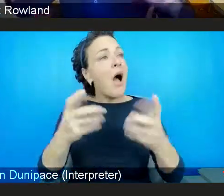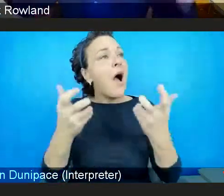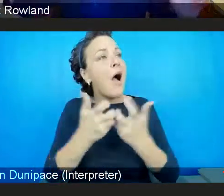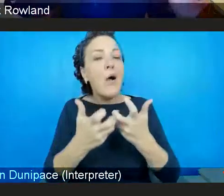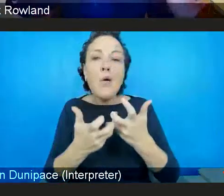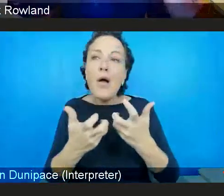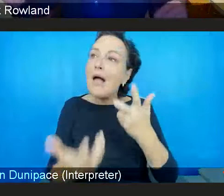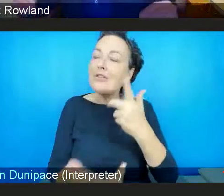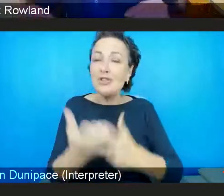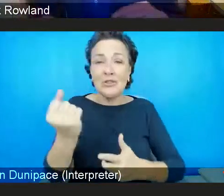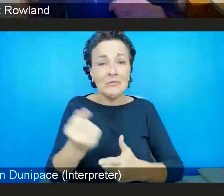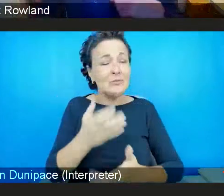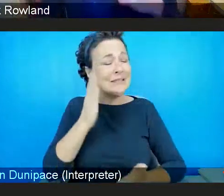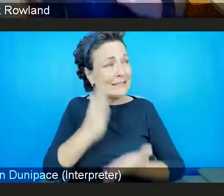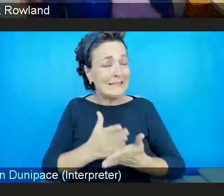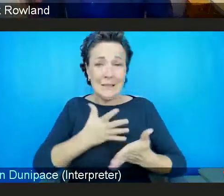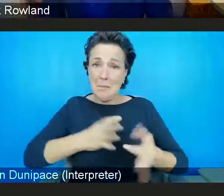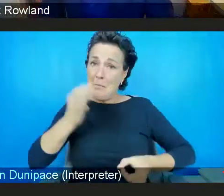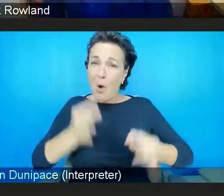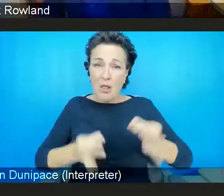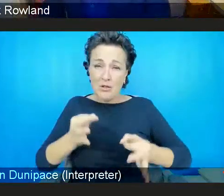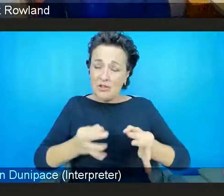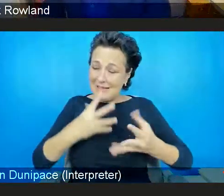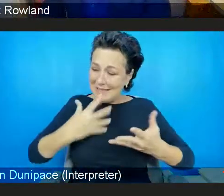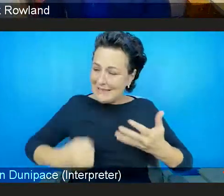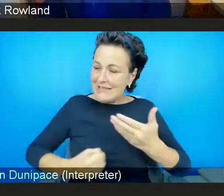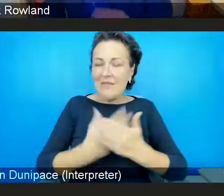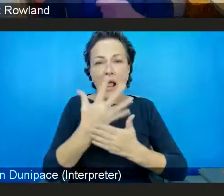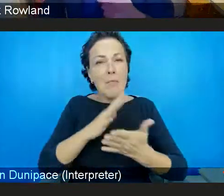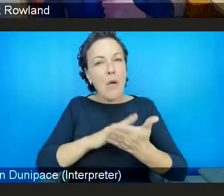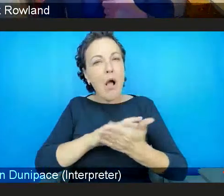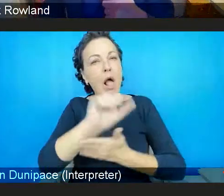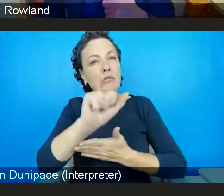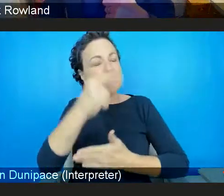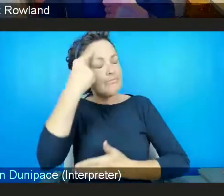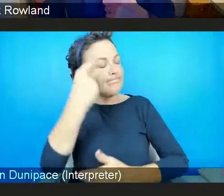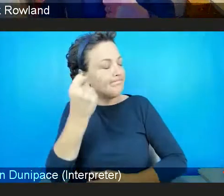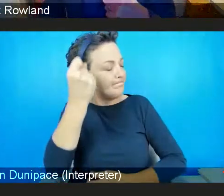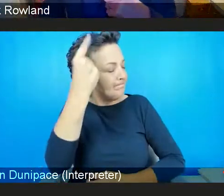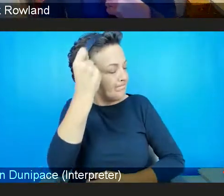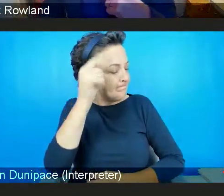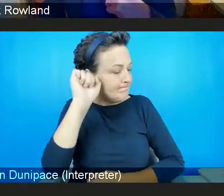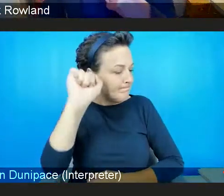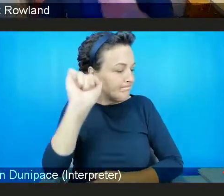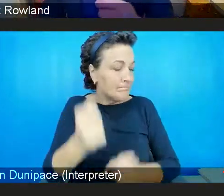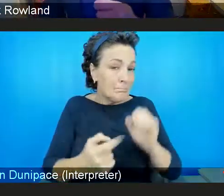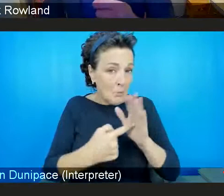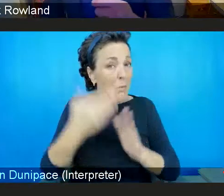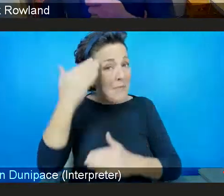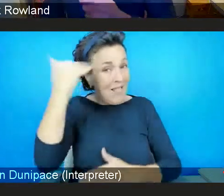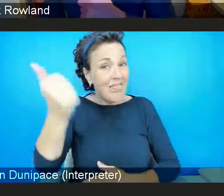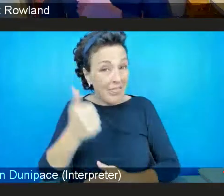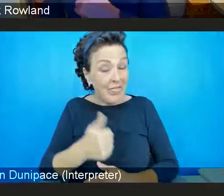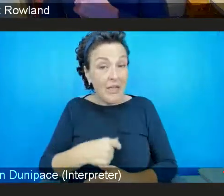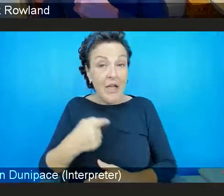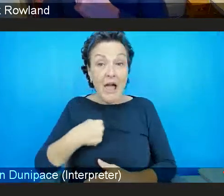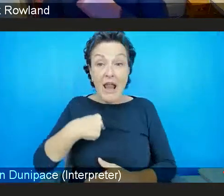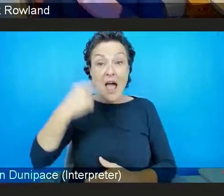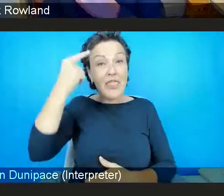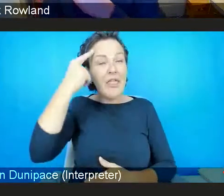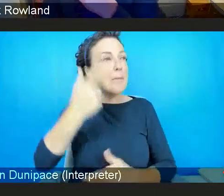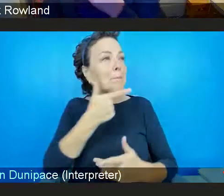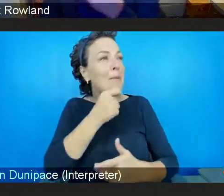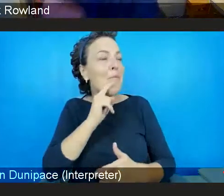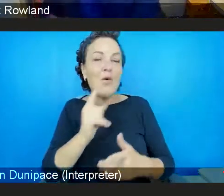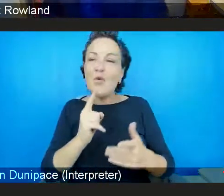need a culture where they understand how important mental health is. And what I think the sports stars and,